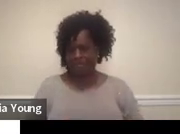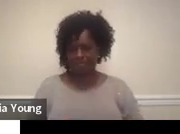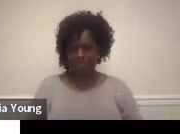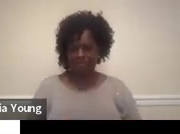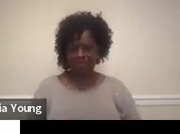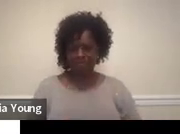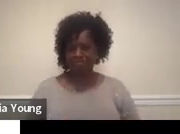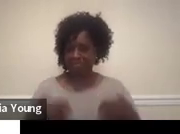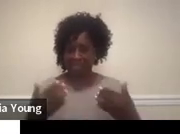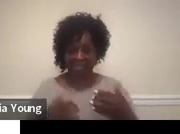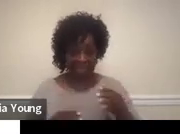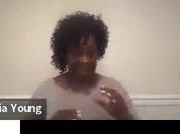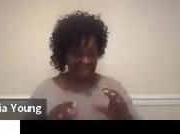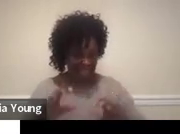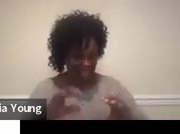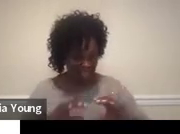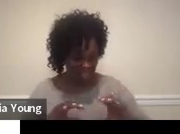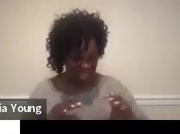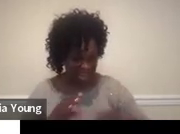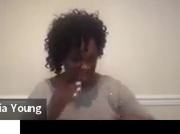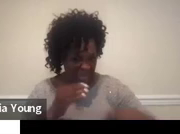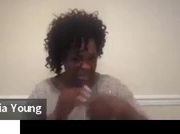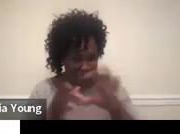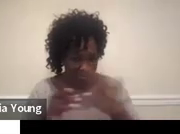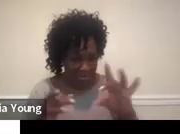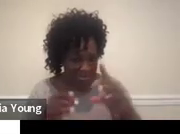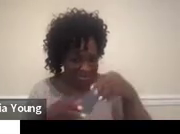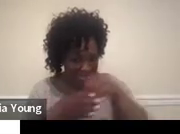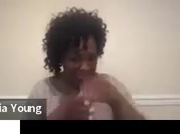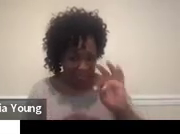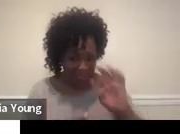Anything in the chat box, Jennifer or Carly?